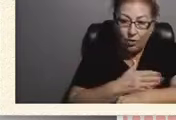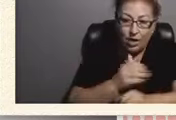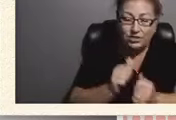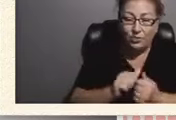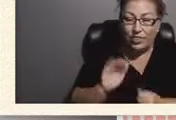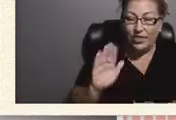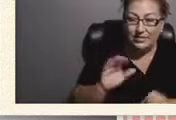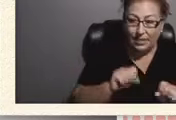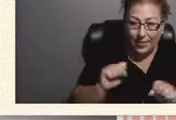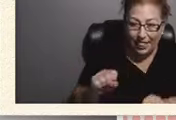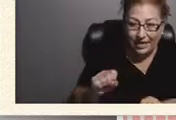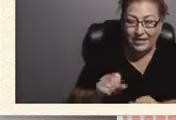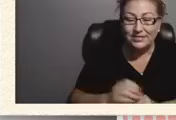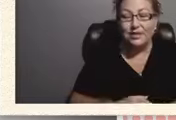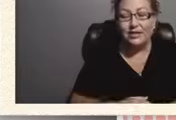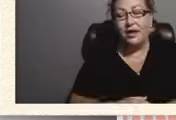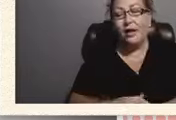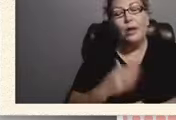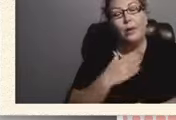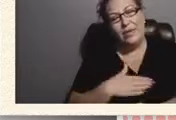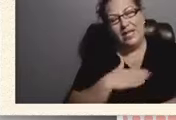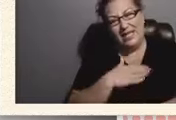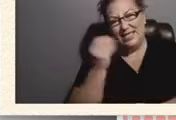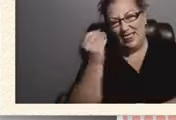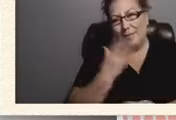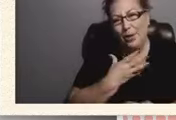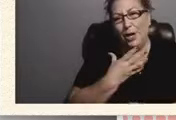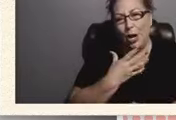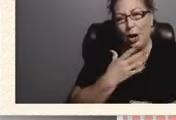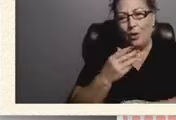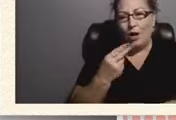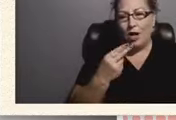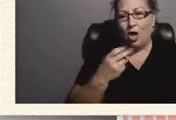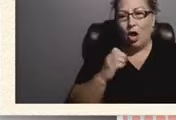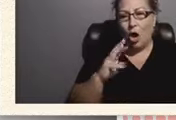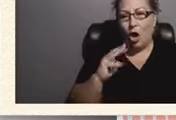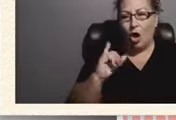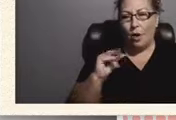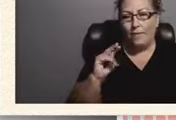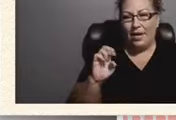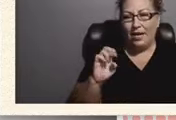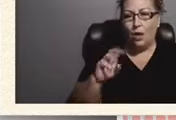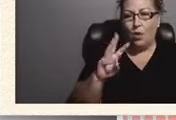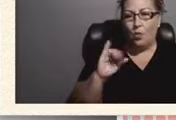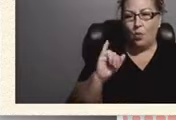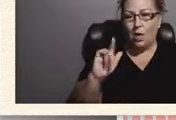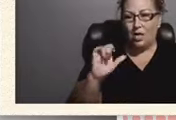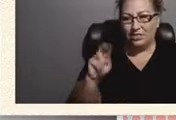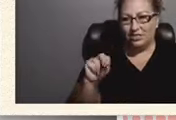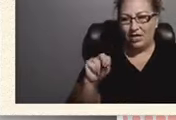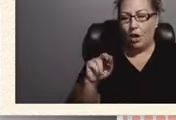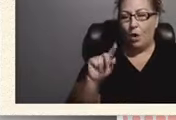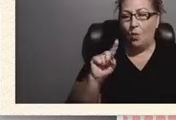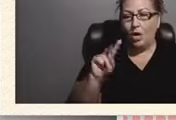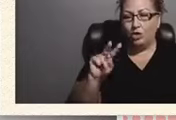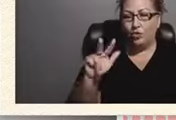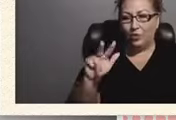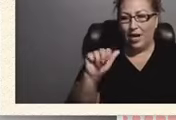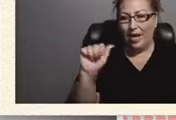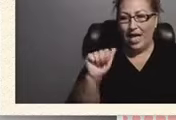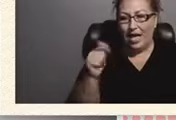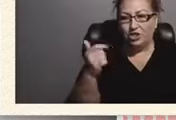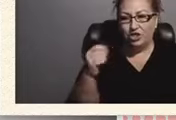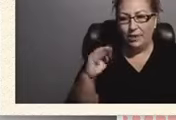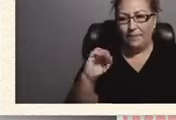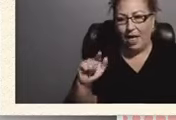please let me know it's herman wilson one l one two three at gmail.com thank